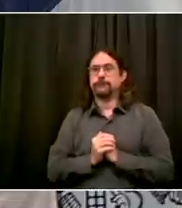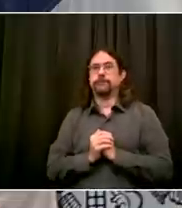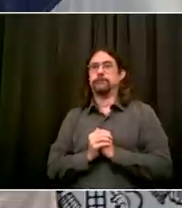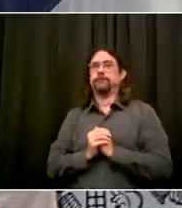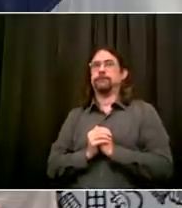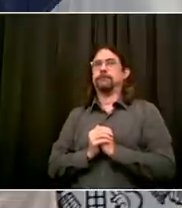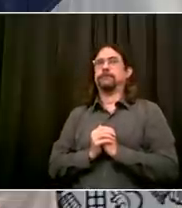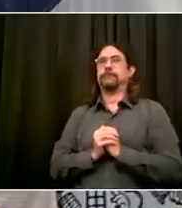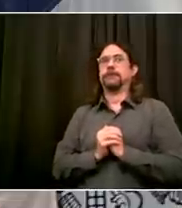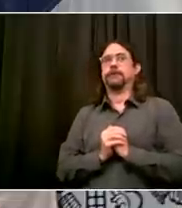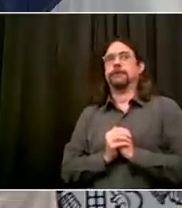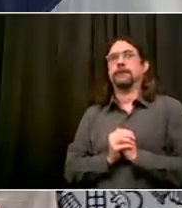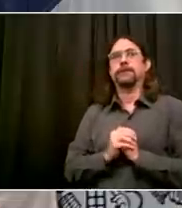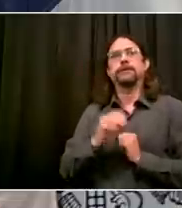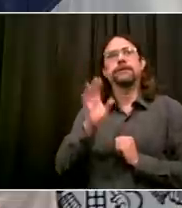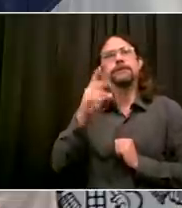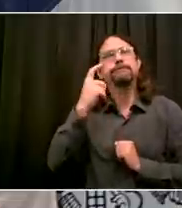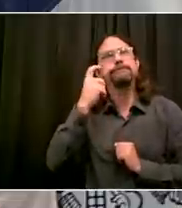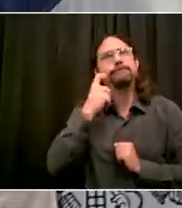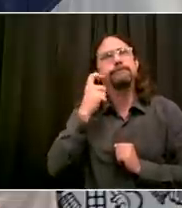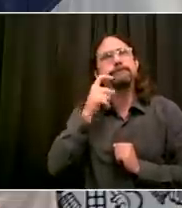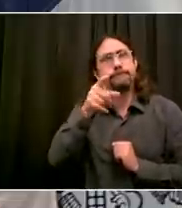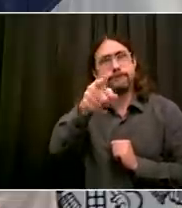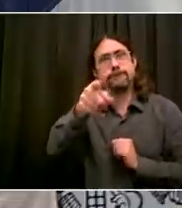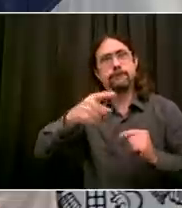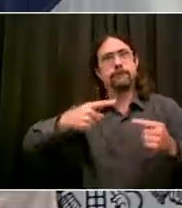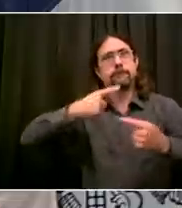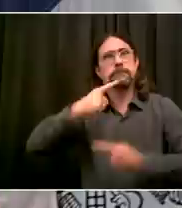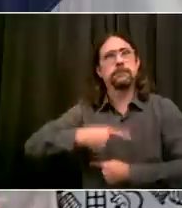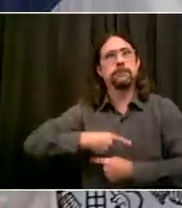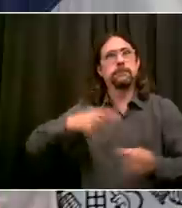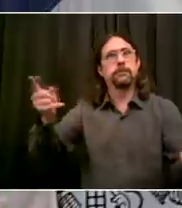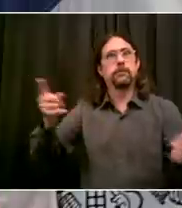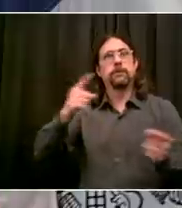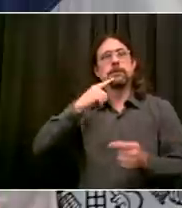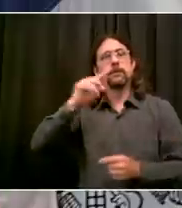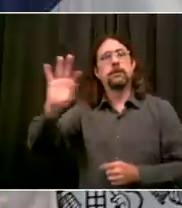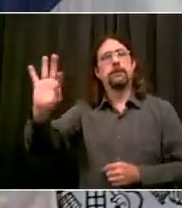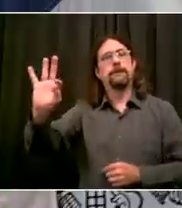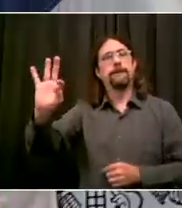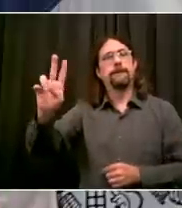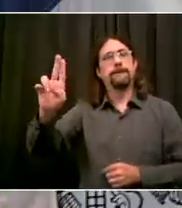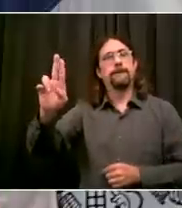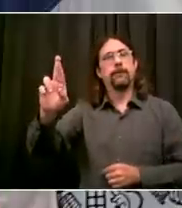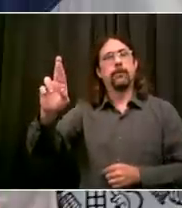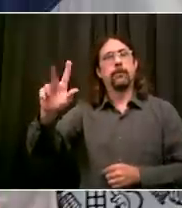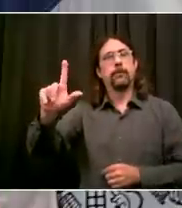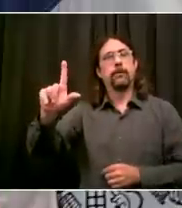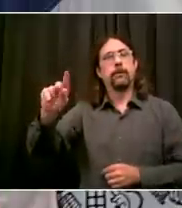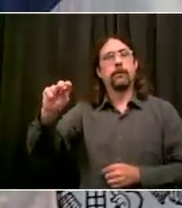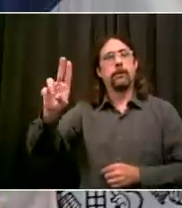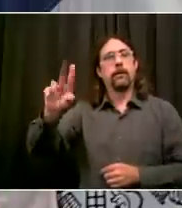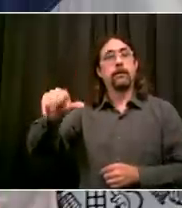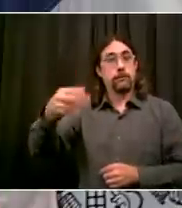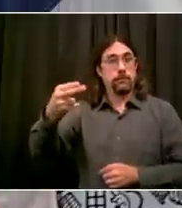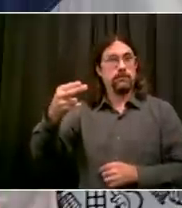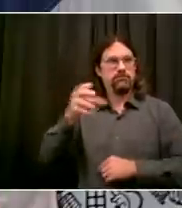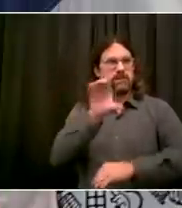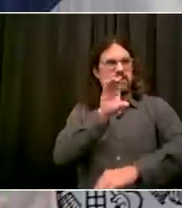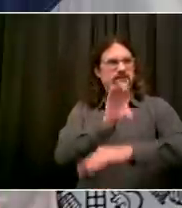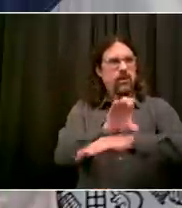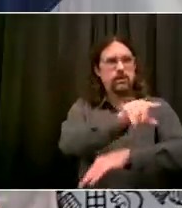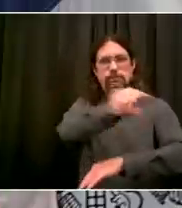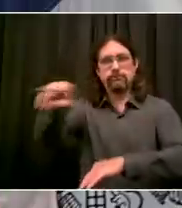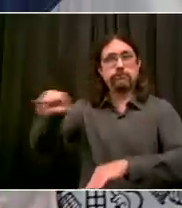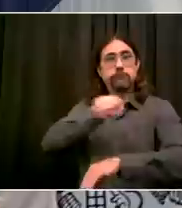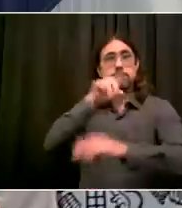non-represented employees. Going a step further, you have a history of awarding your staff lucrative raises as well as hiring more